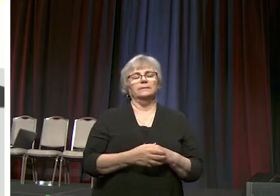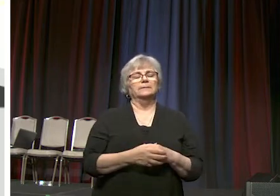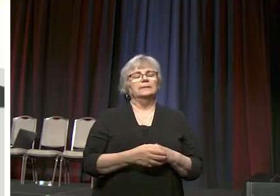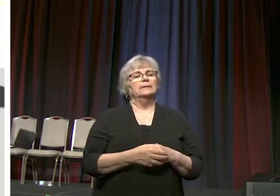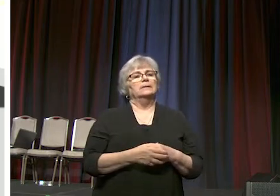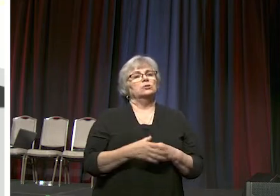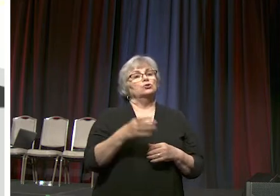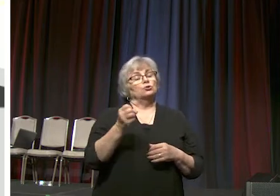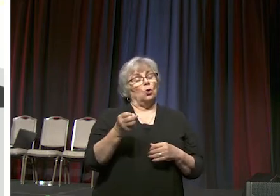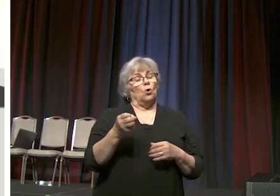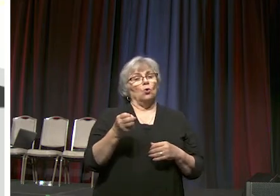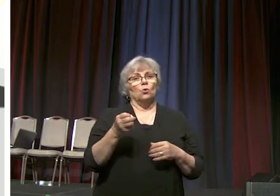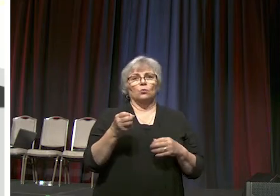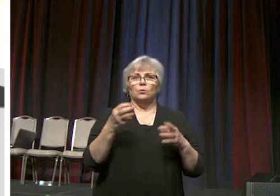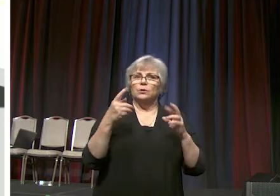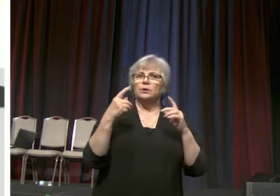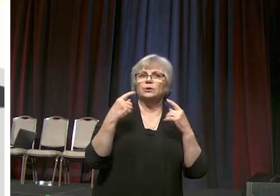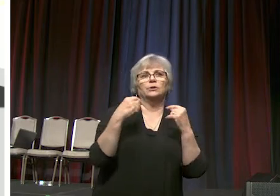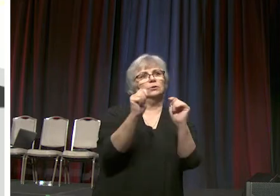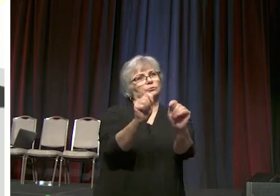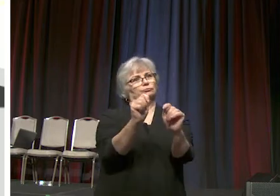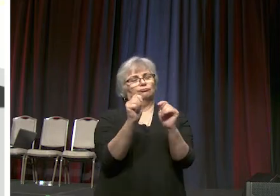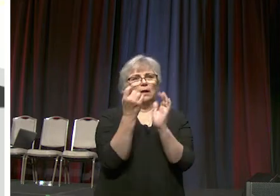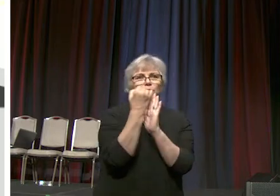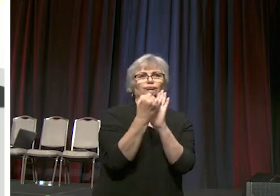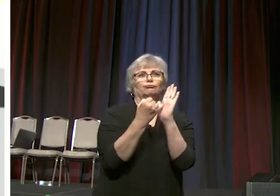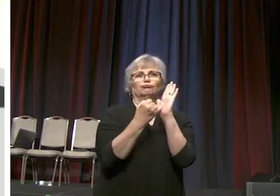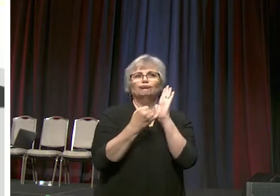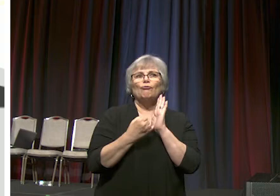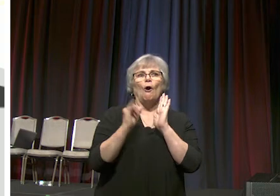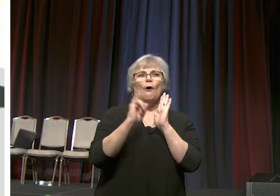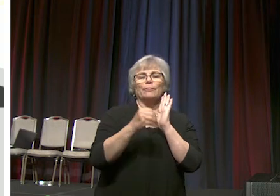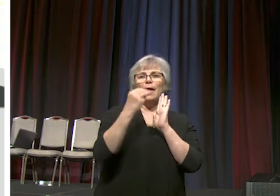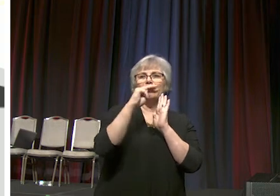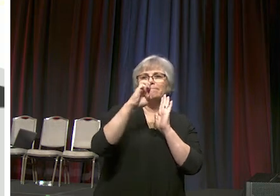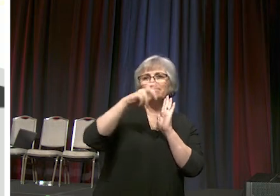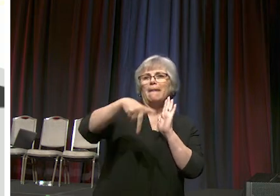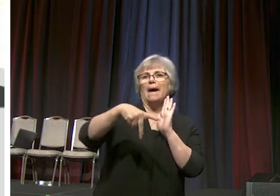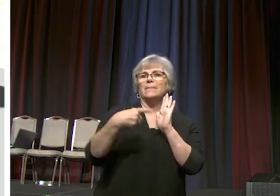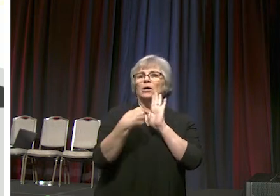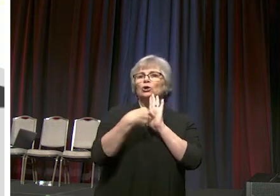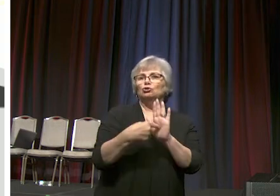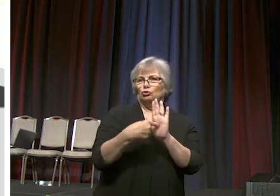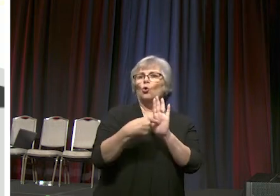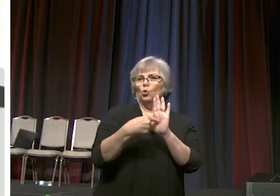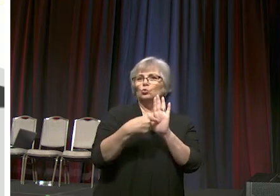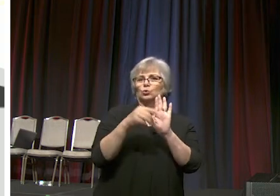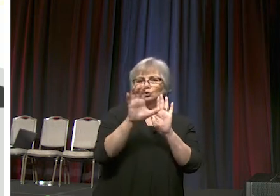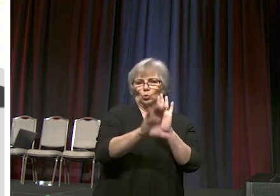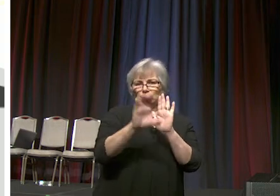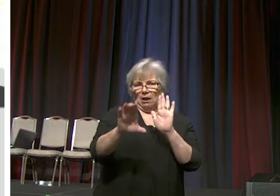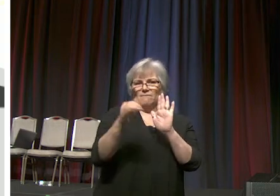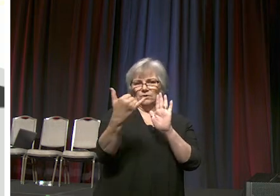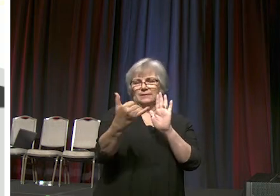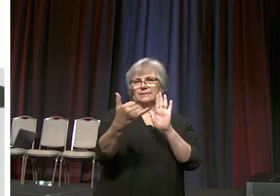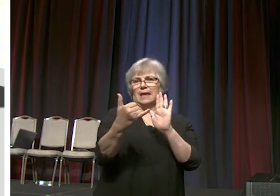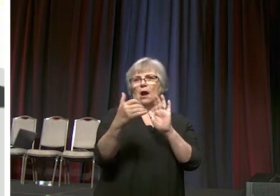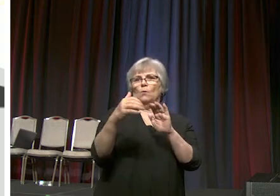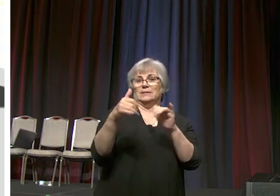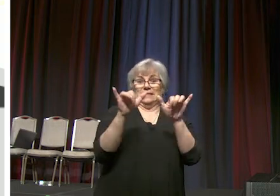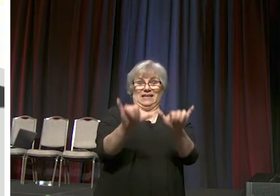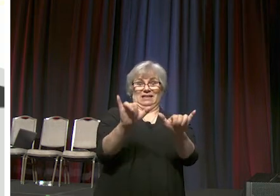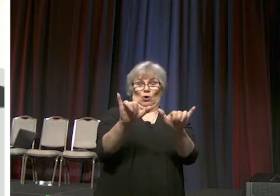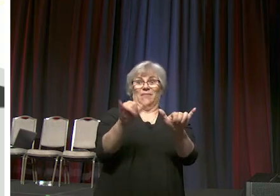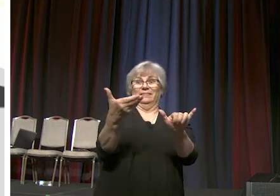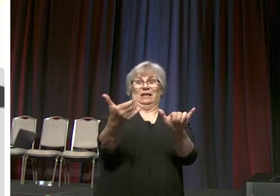roughly hewn uh drawing in of the map uh shows where the conferences are as they exist now so the